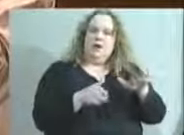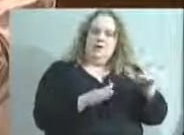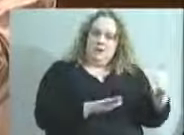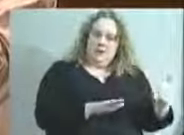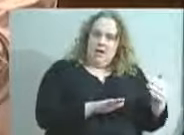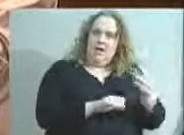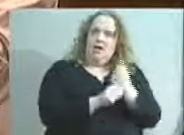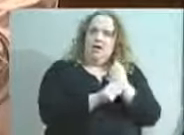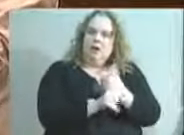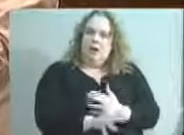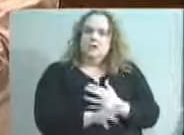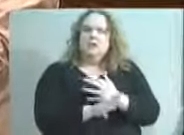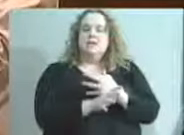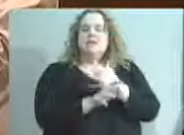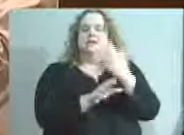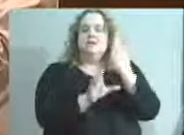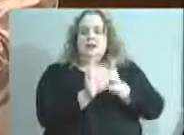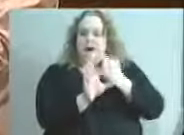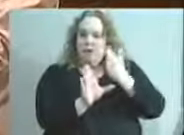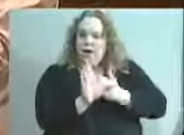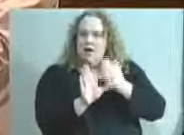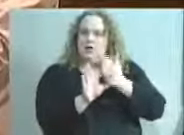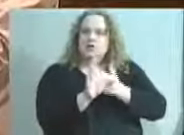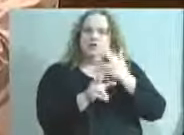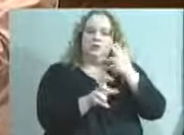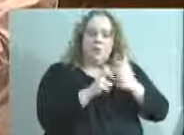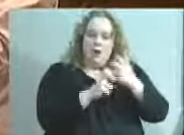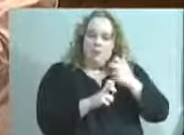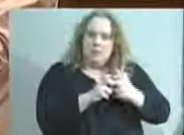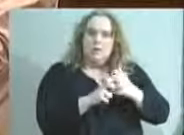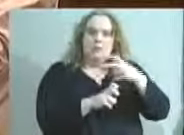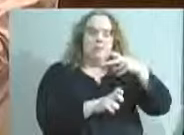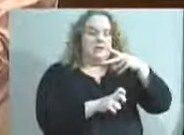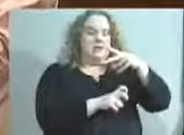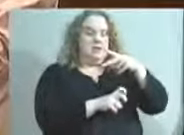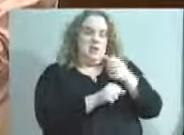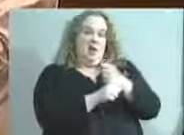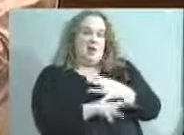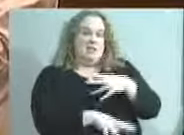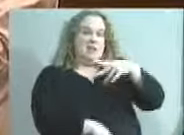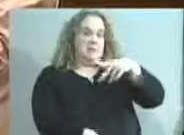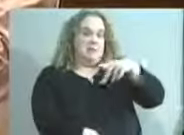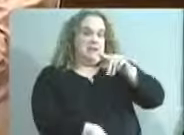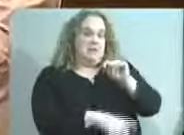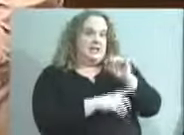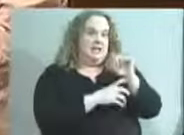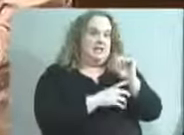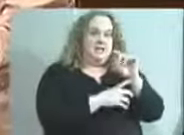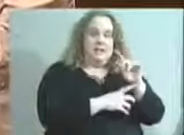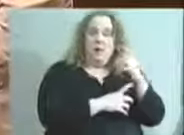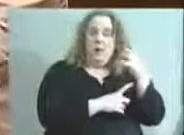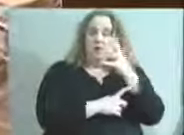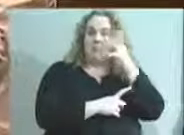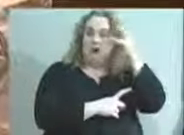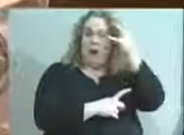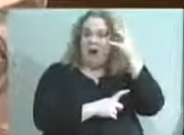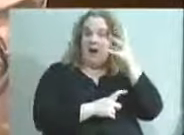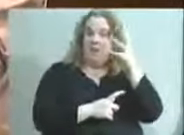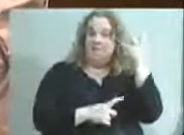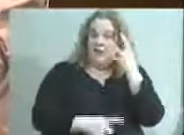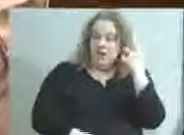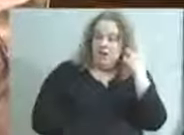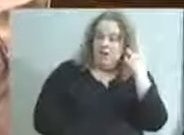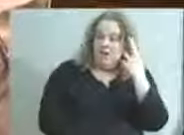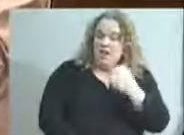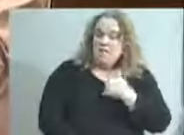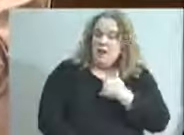cause psychological trauma, including post-traumatic stress disorder. Here's what one parent said after finding out her child had been restrained and secluded.